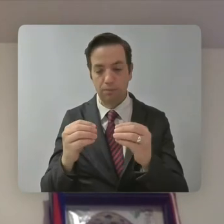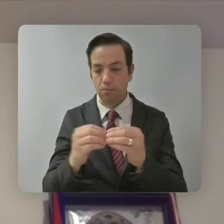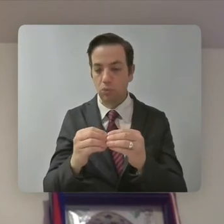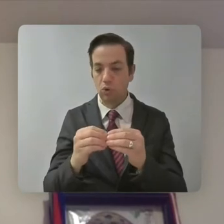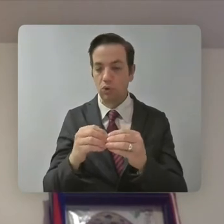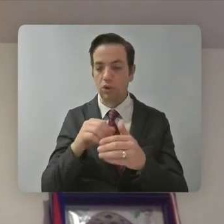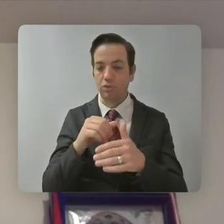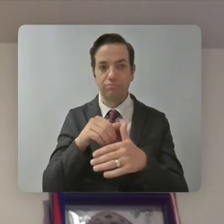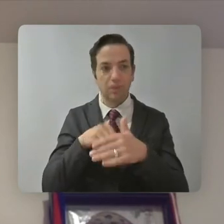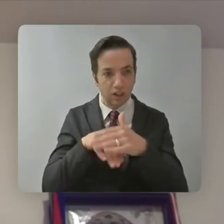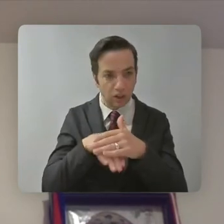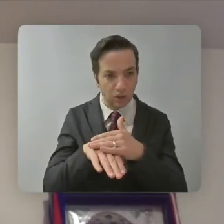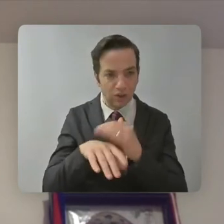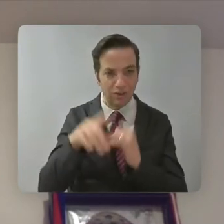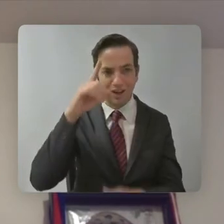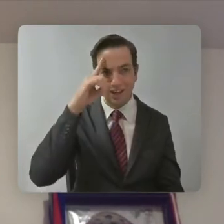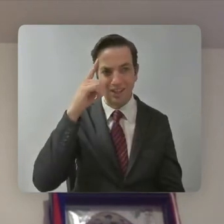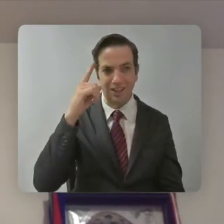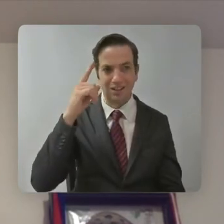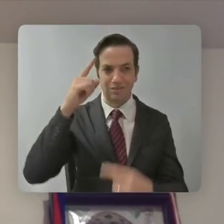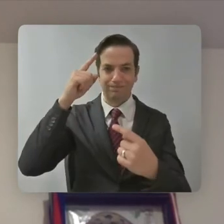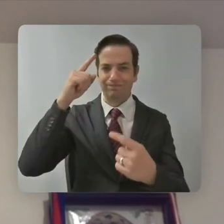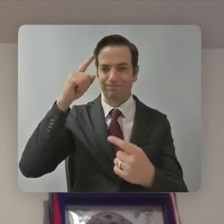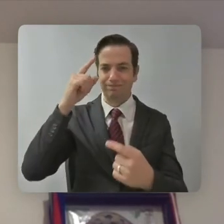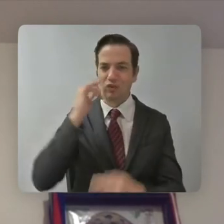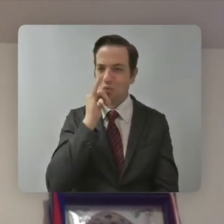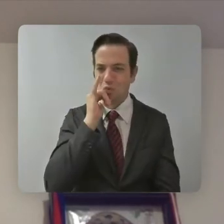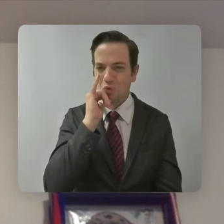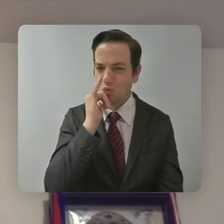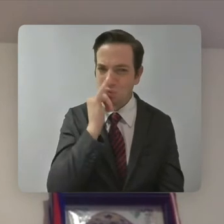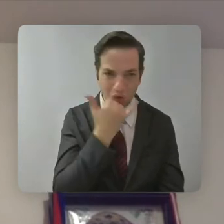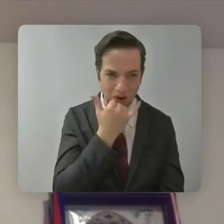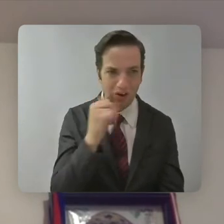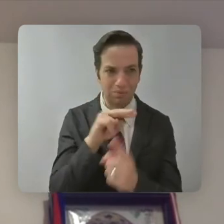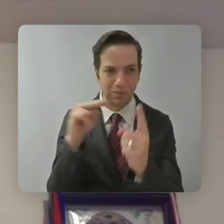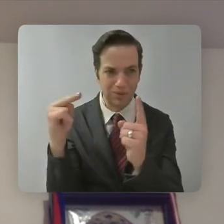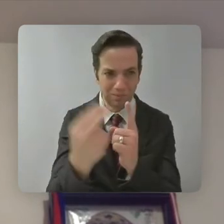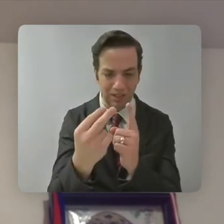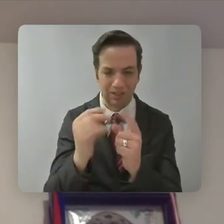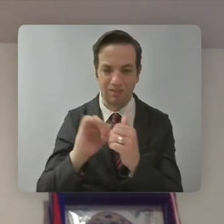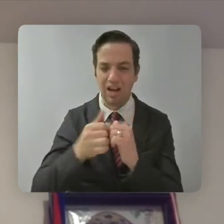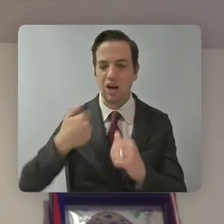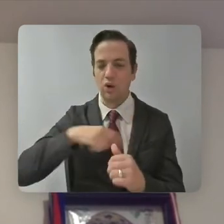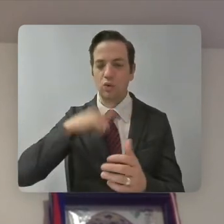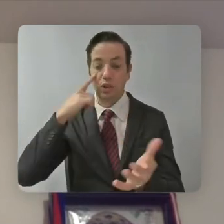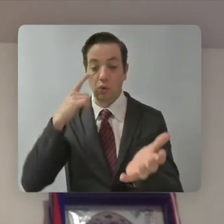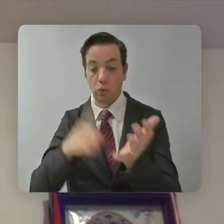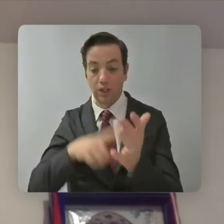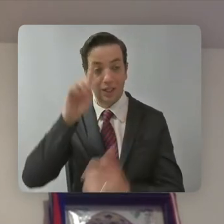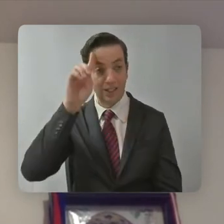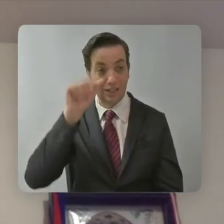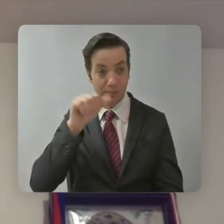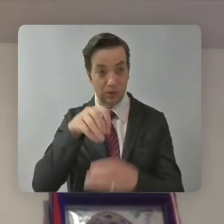kind of approach disability in media. And I think that the stigmas that we have as people